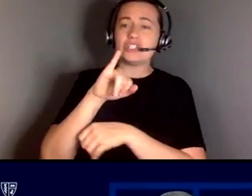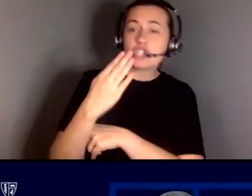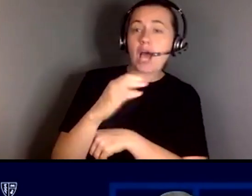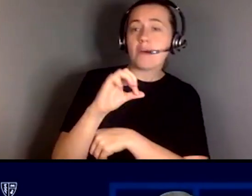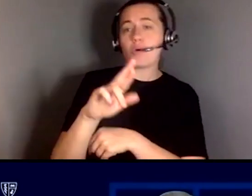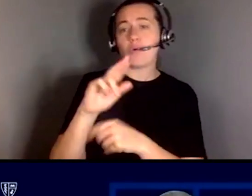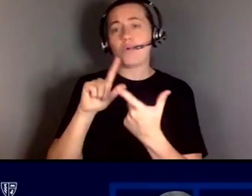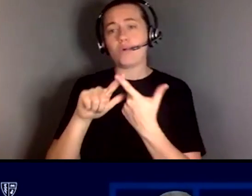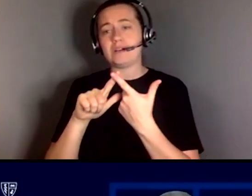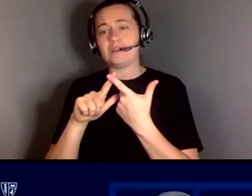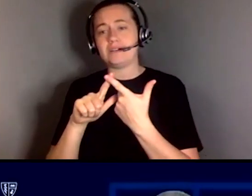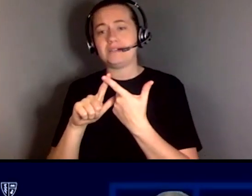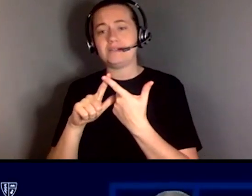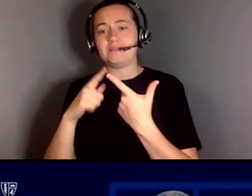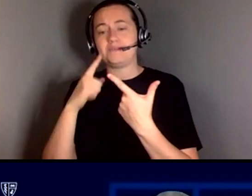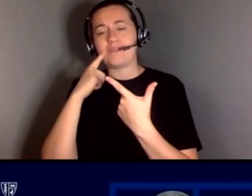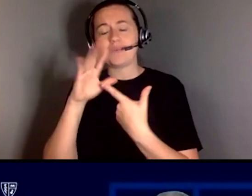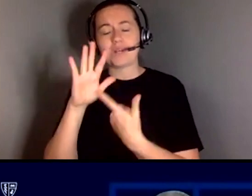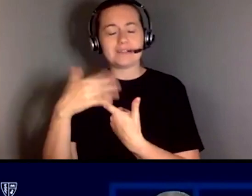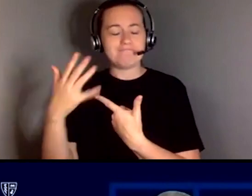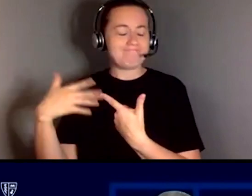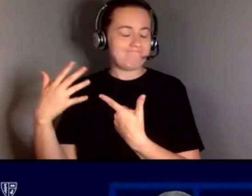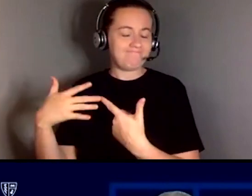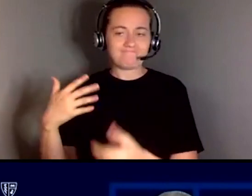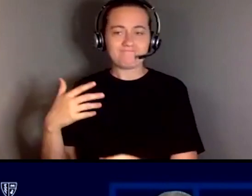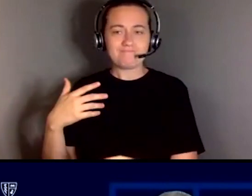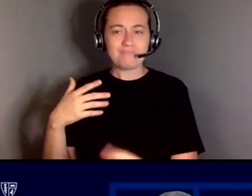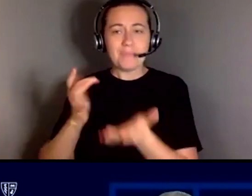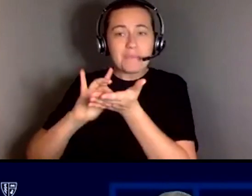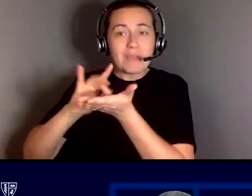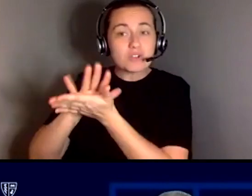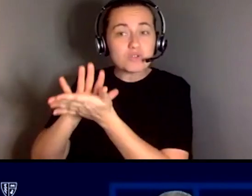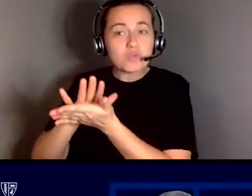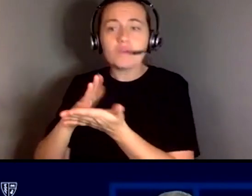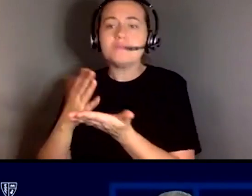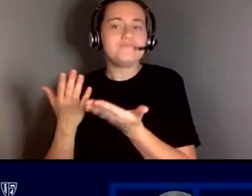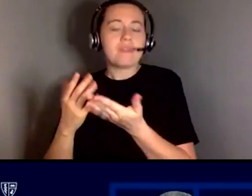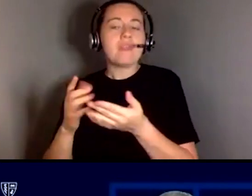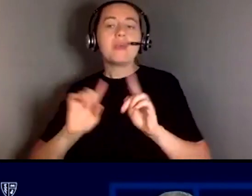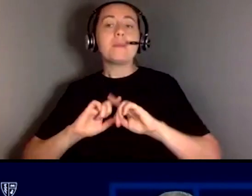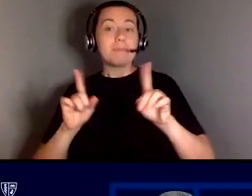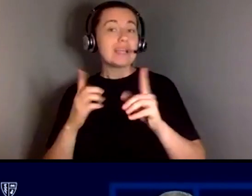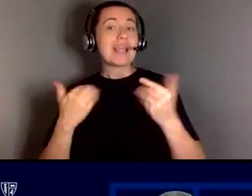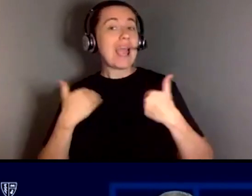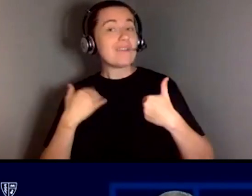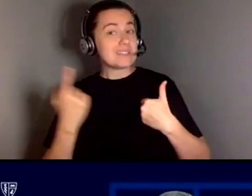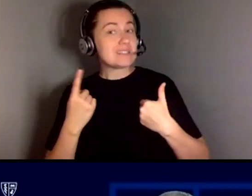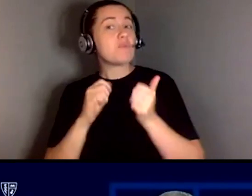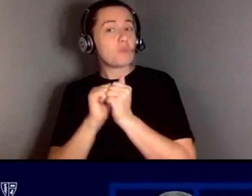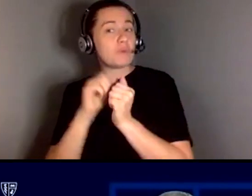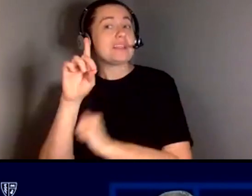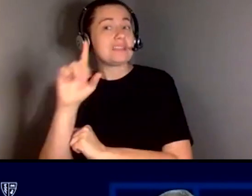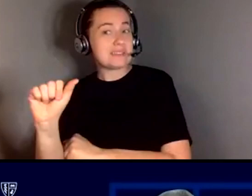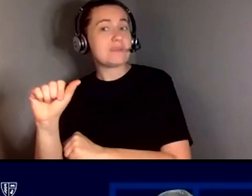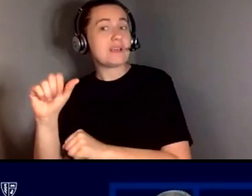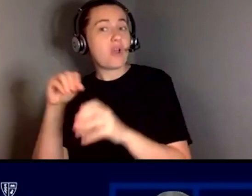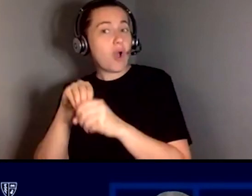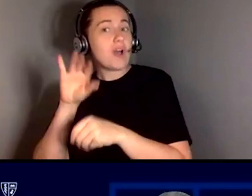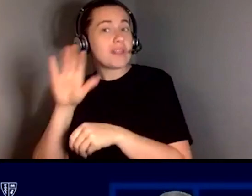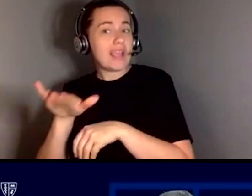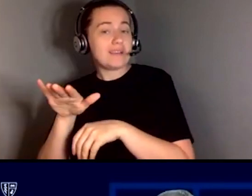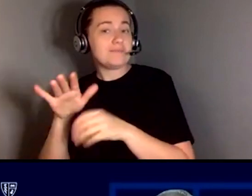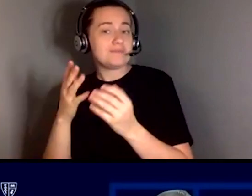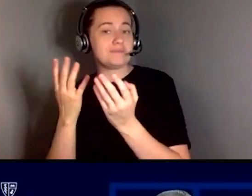admittance into your um medical school but having someone with a disability on that panel you know